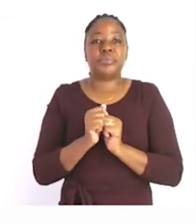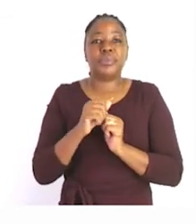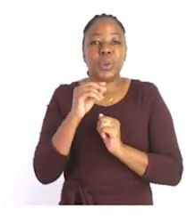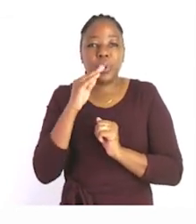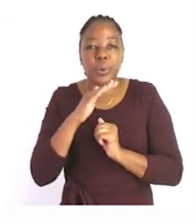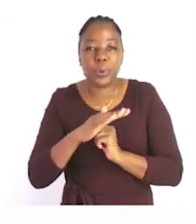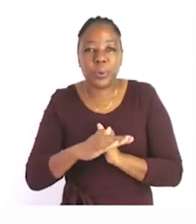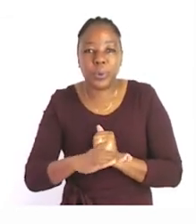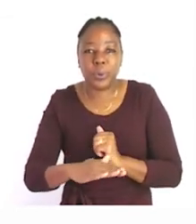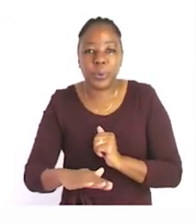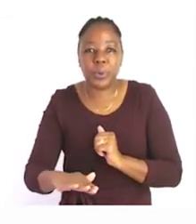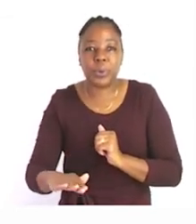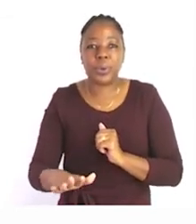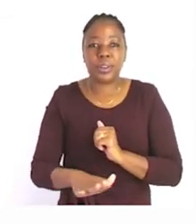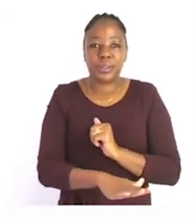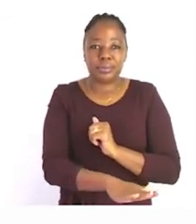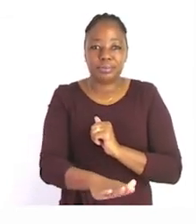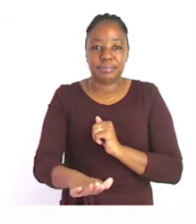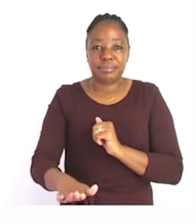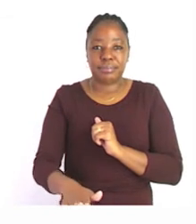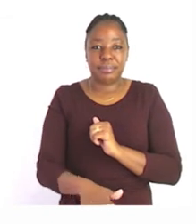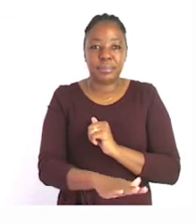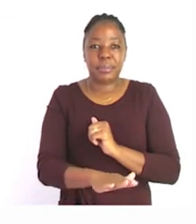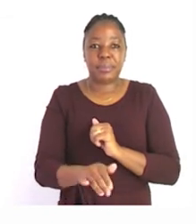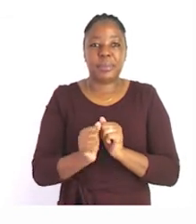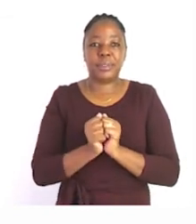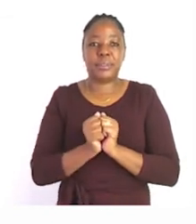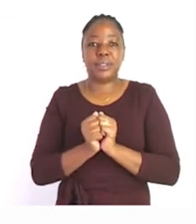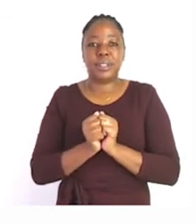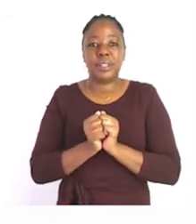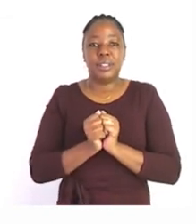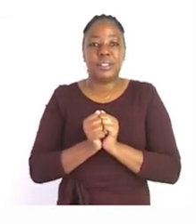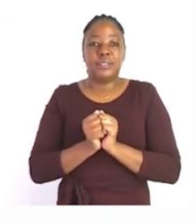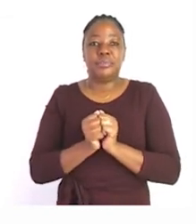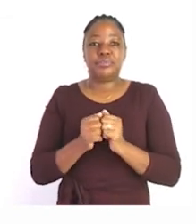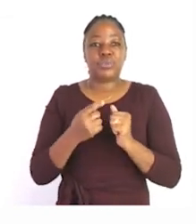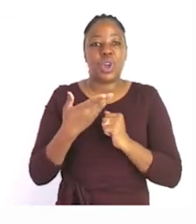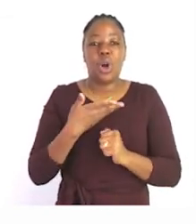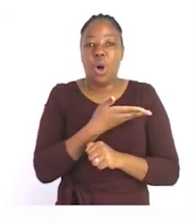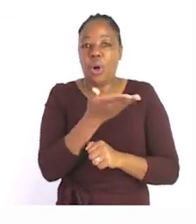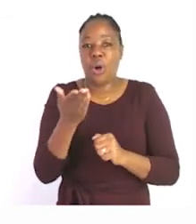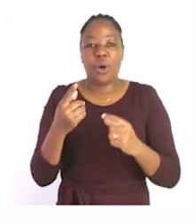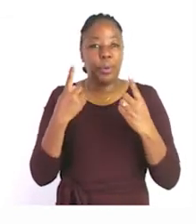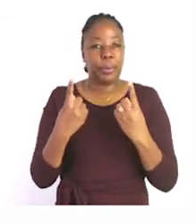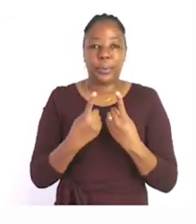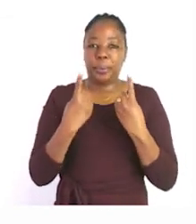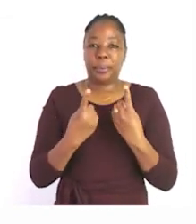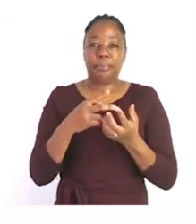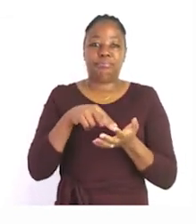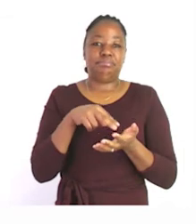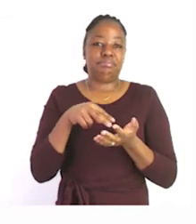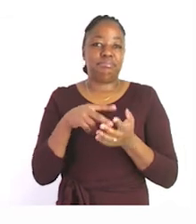landing in a pile in a a pile which we all can play and that is our